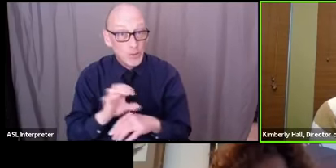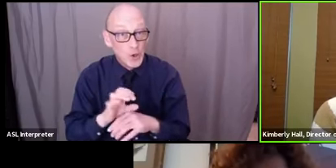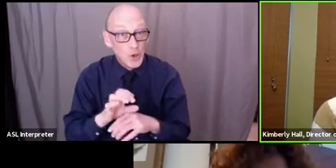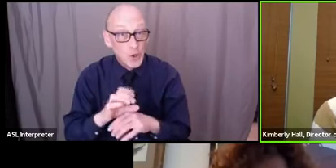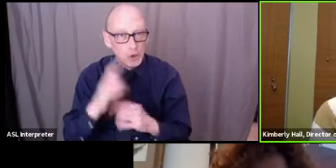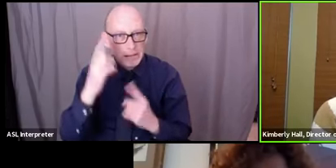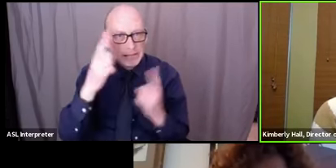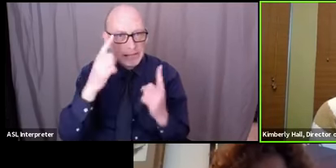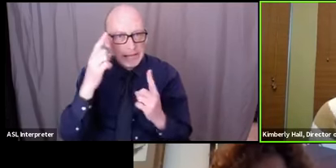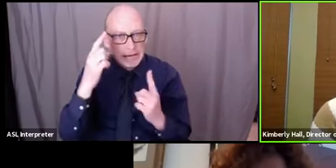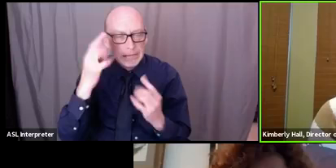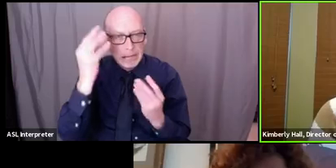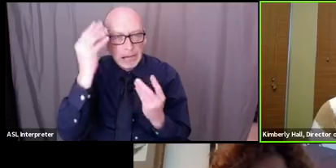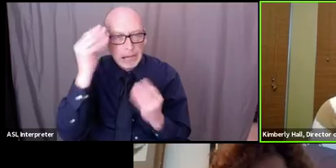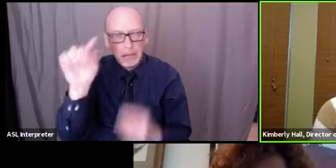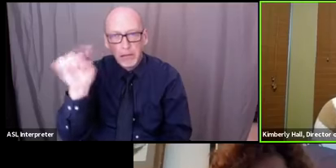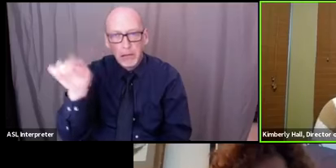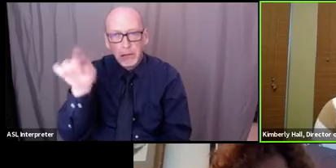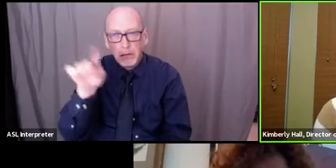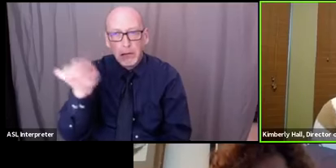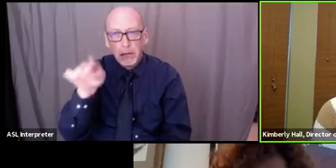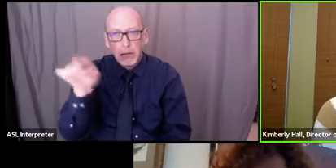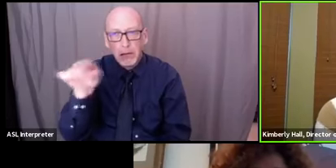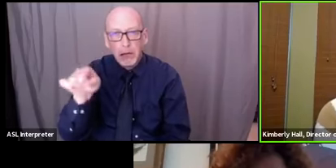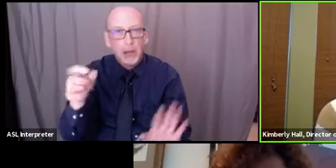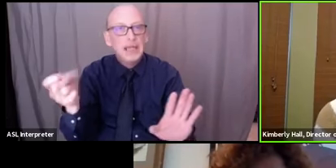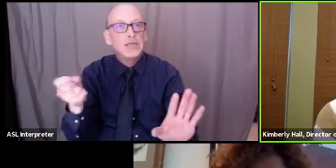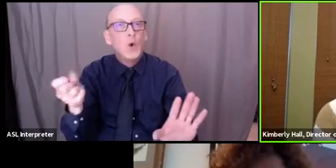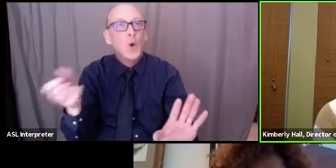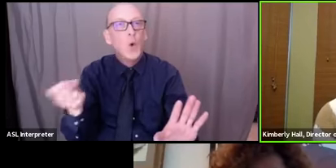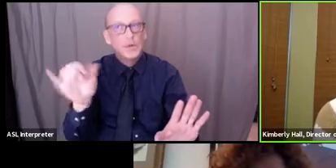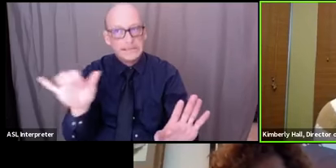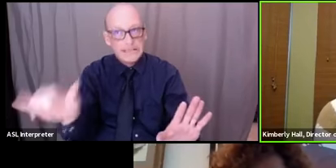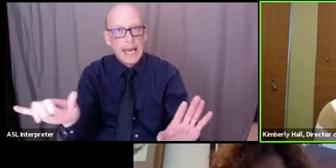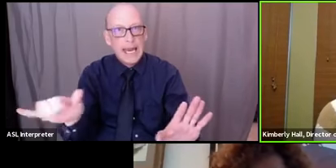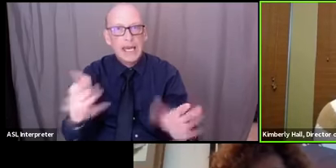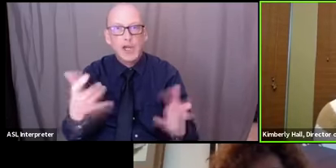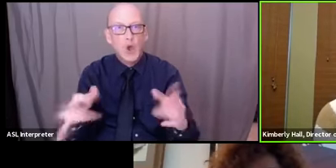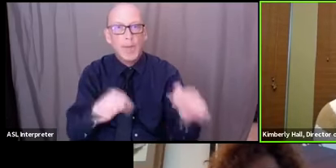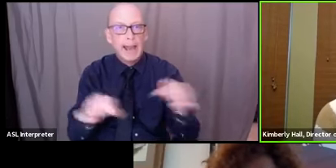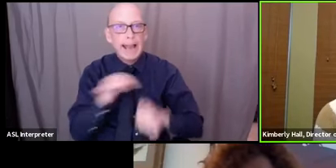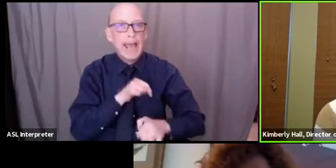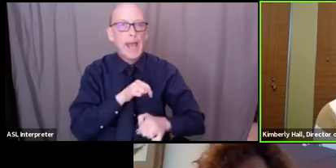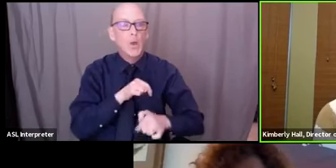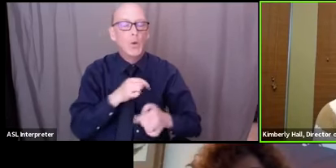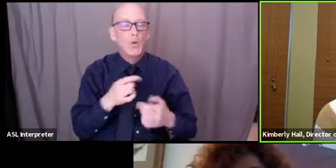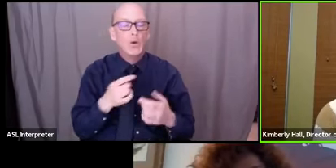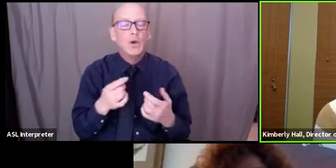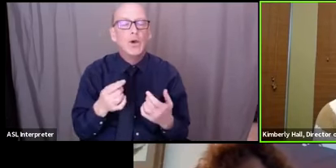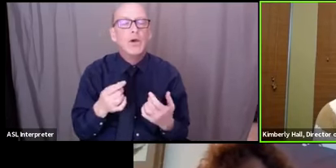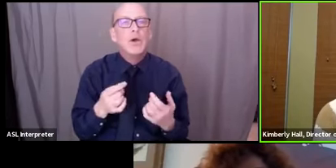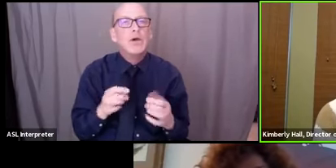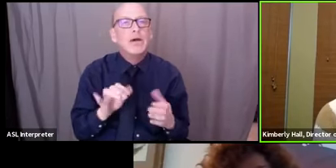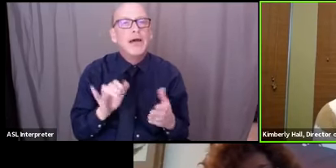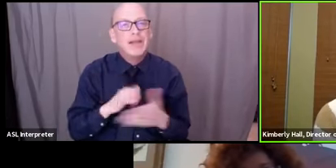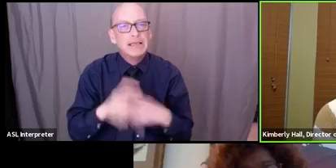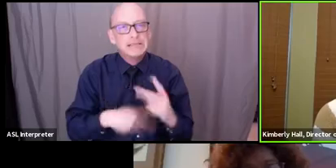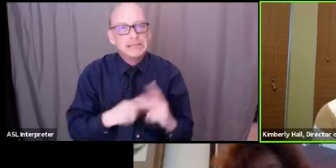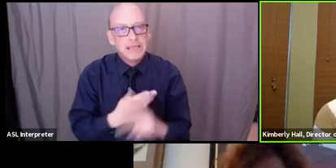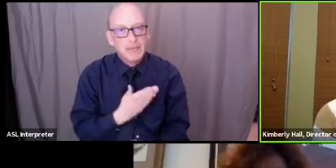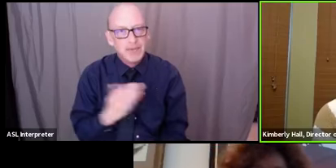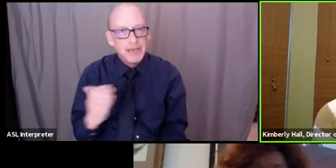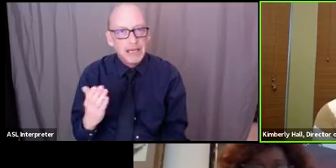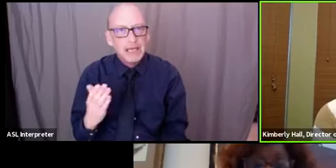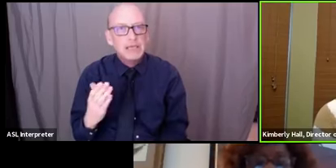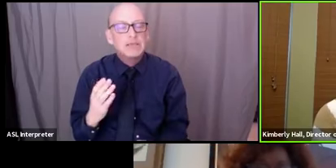think and keep moving forward versus trying to back out or what have you um those are those are the kinds of things that